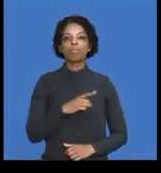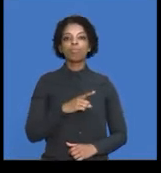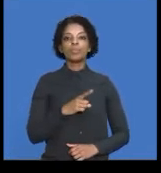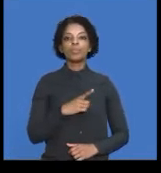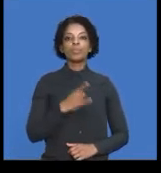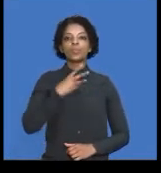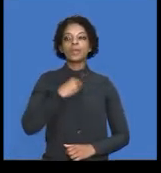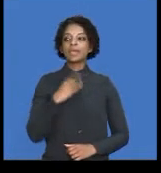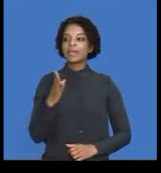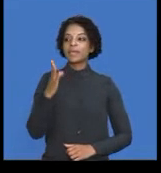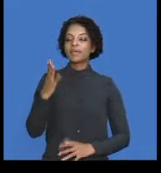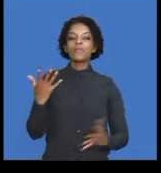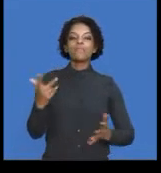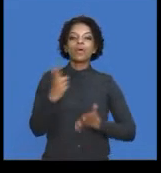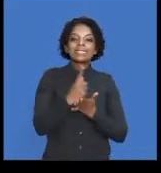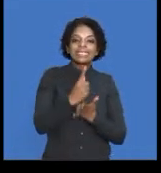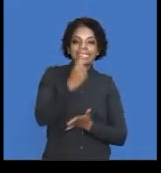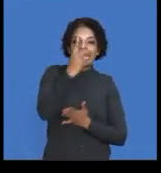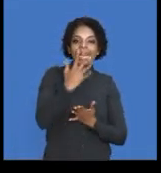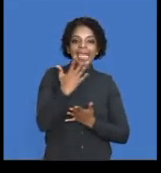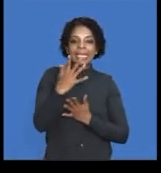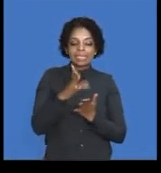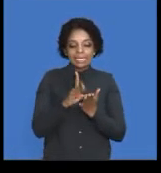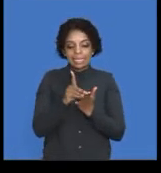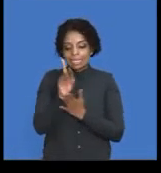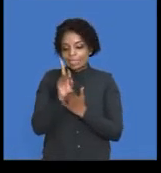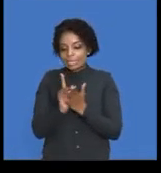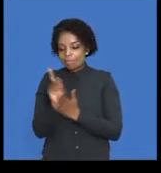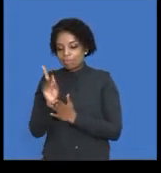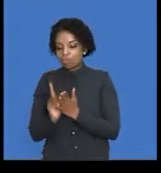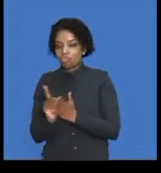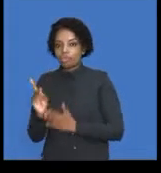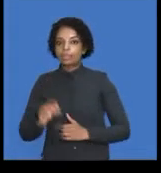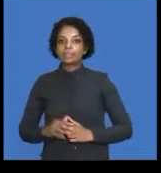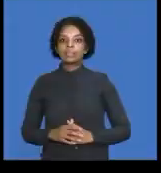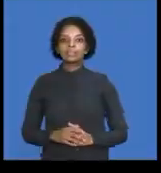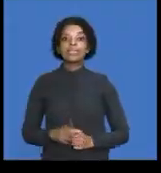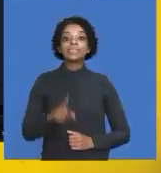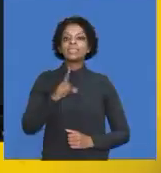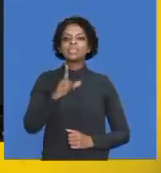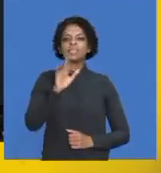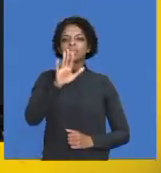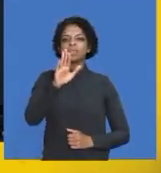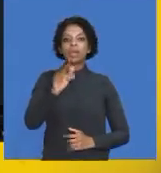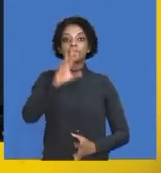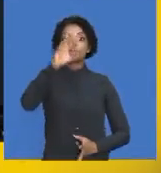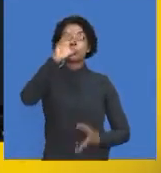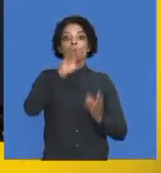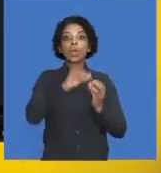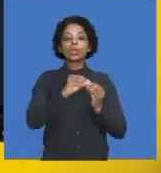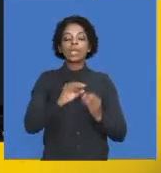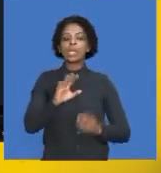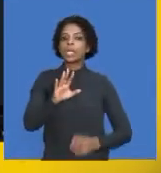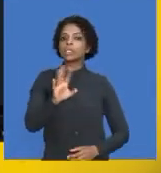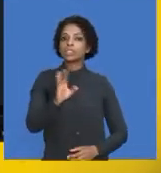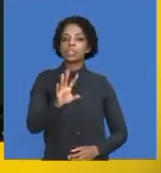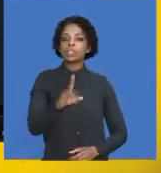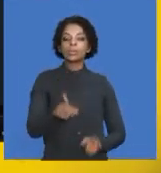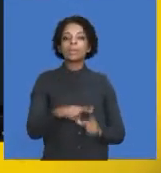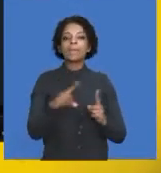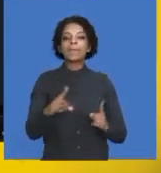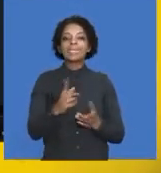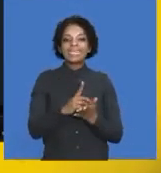the selling and distribution department amounts. They're giving you not the total rent, but the rent for the selling and distribution.